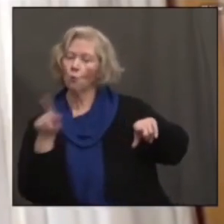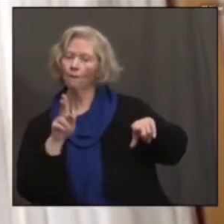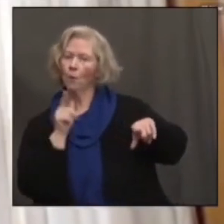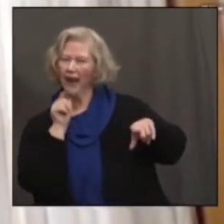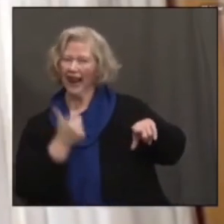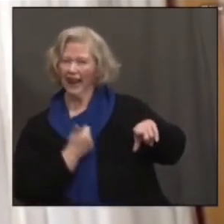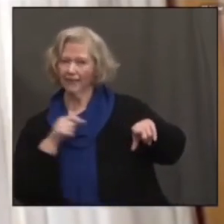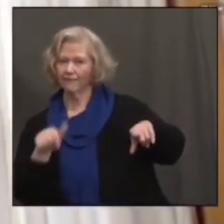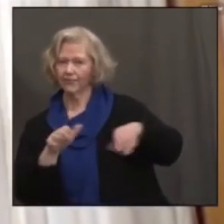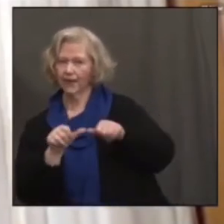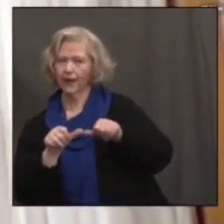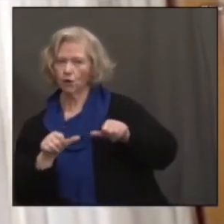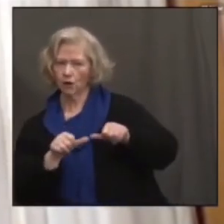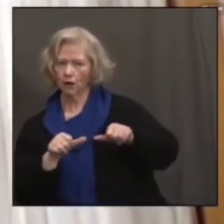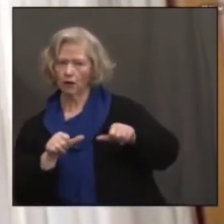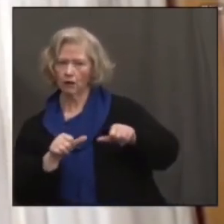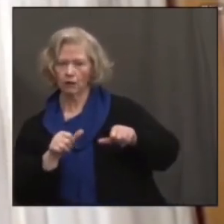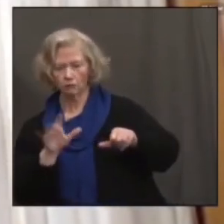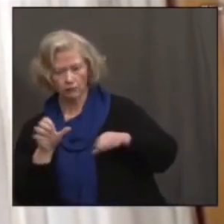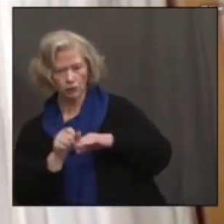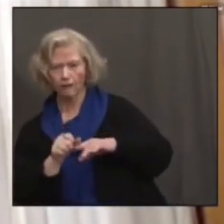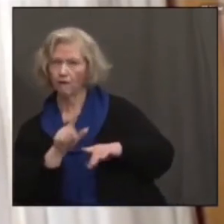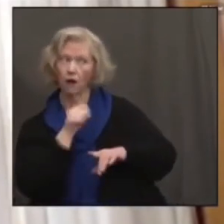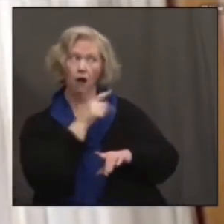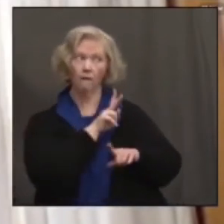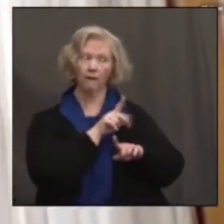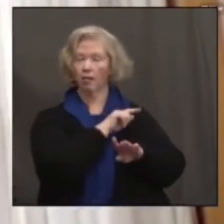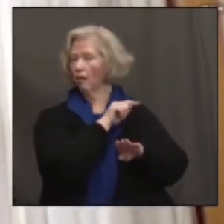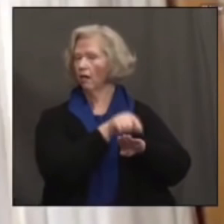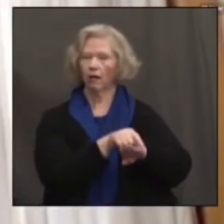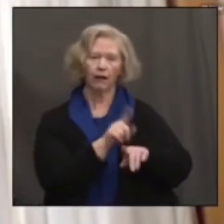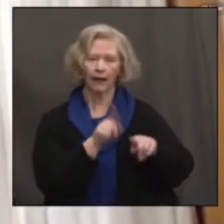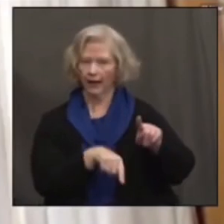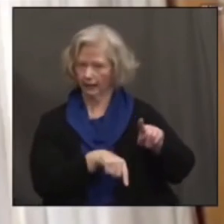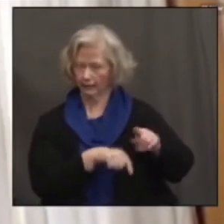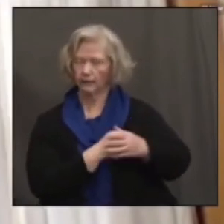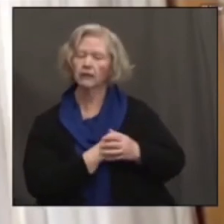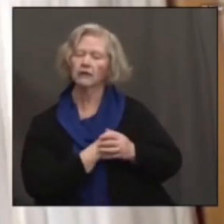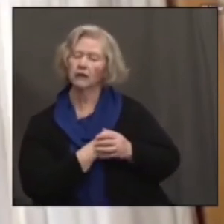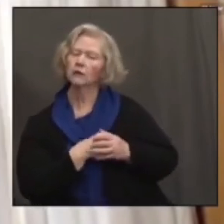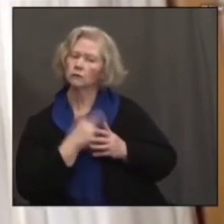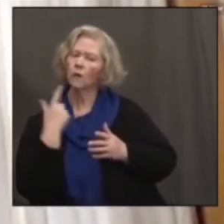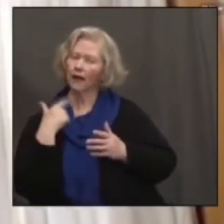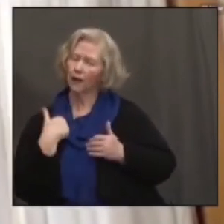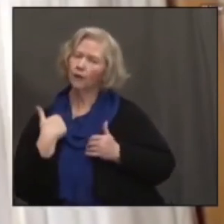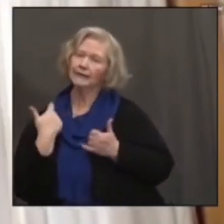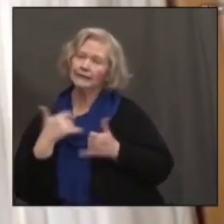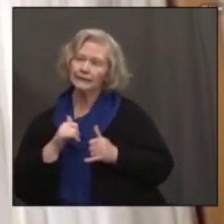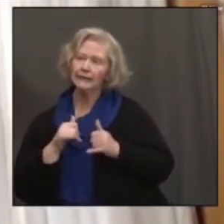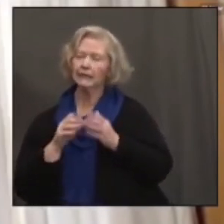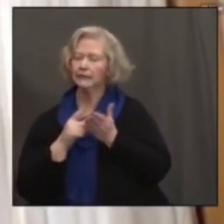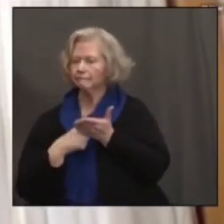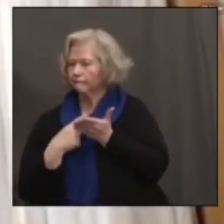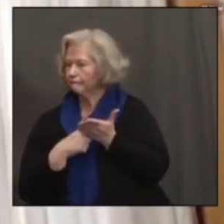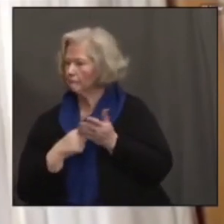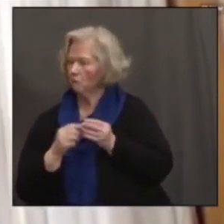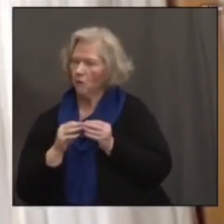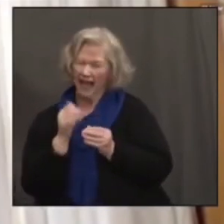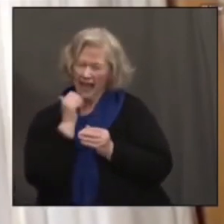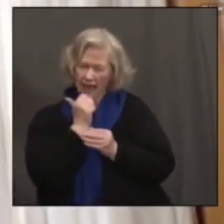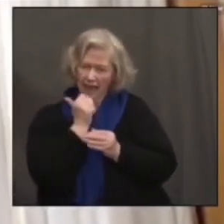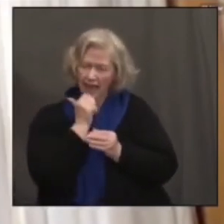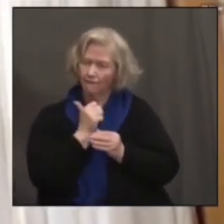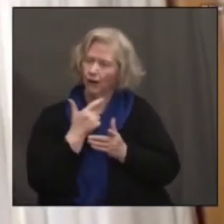we're meeting every day what we can do. And I think we'll have even more to roll out as soon as next week with additional supports.